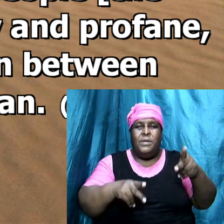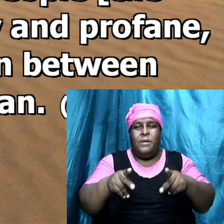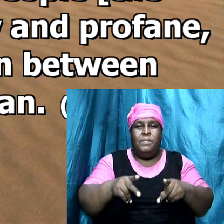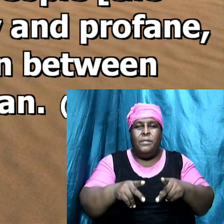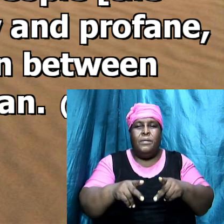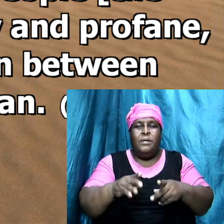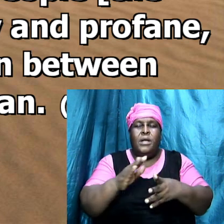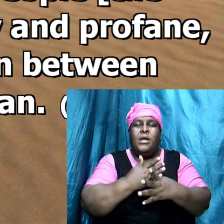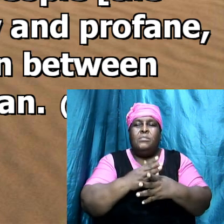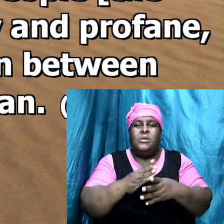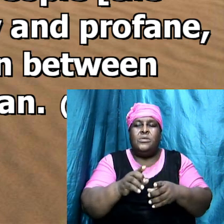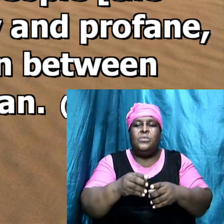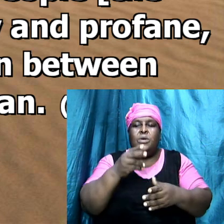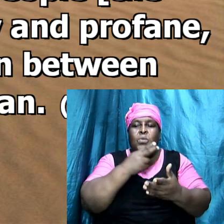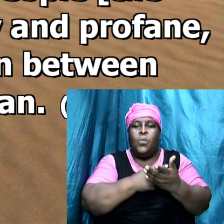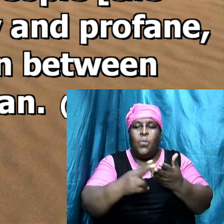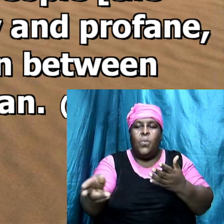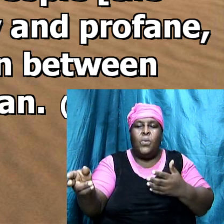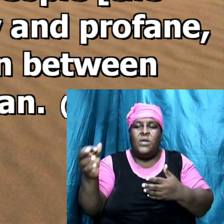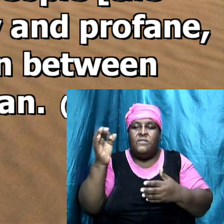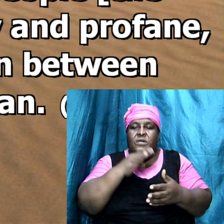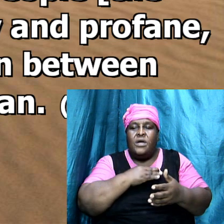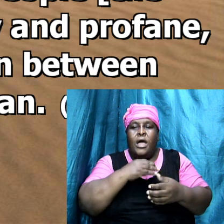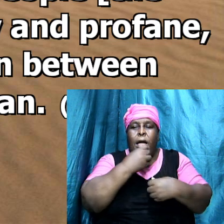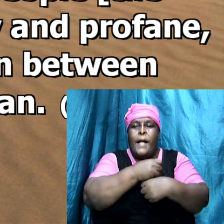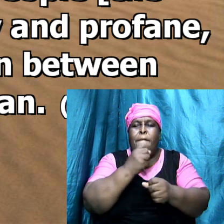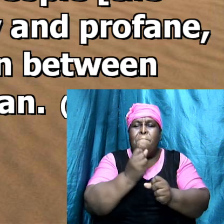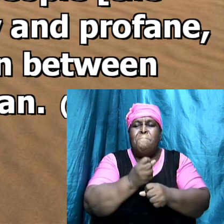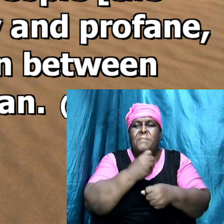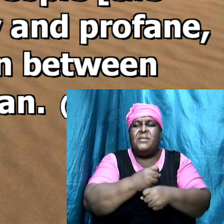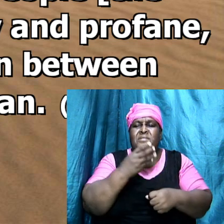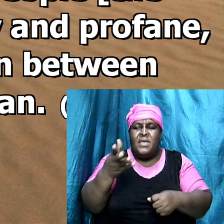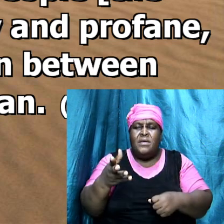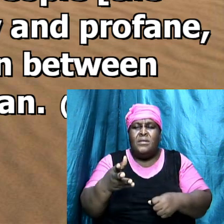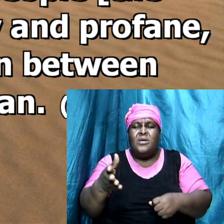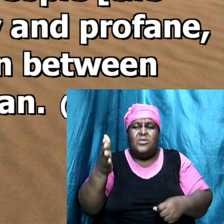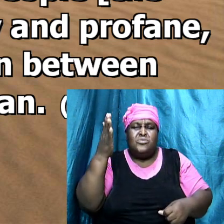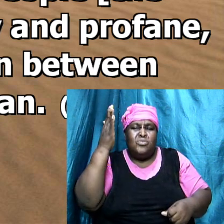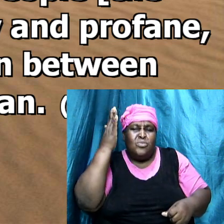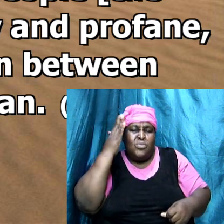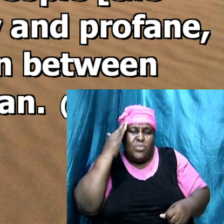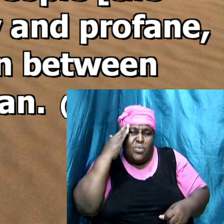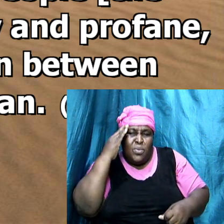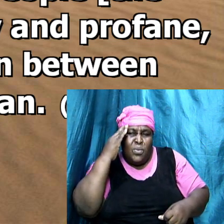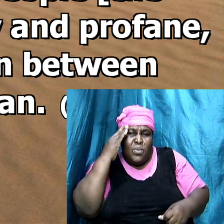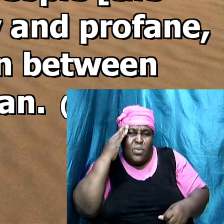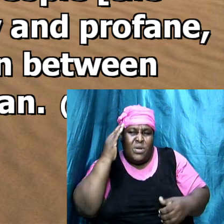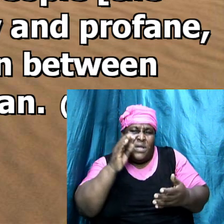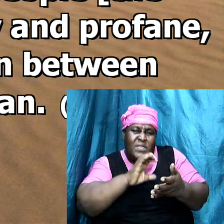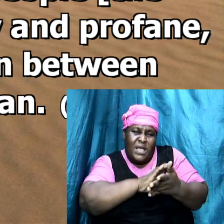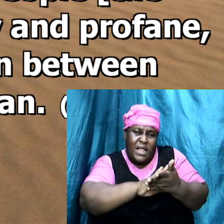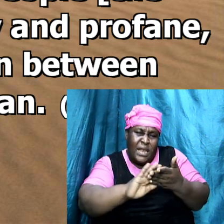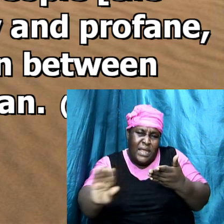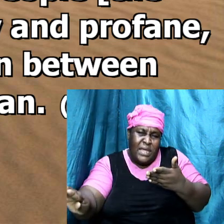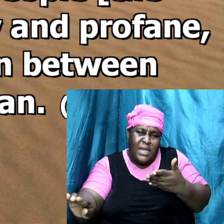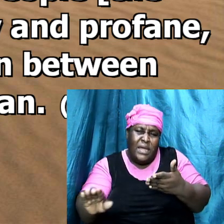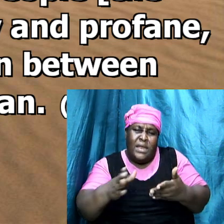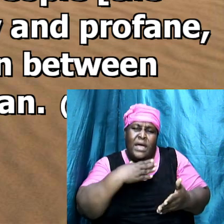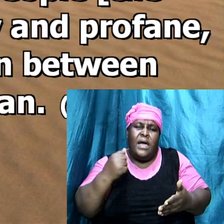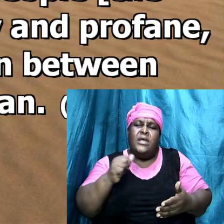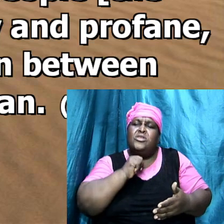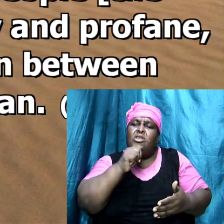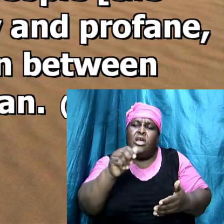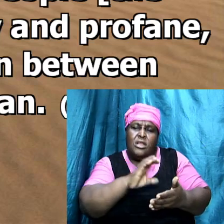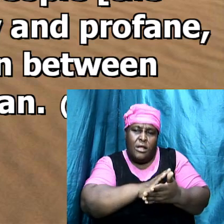between holy and profane and cause them to discern between the clean and unclean